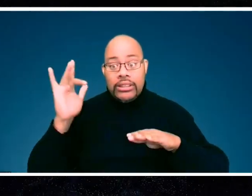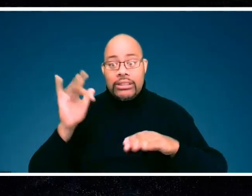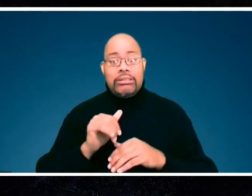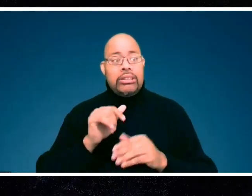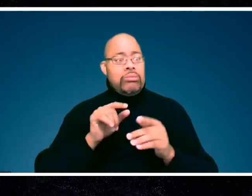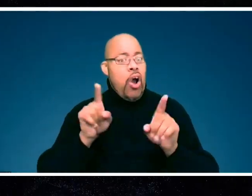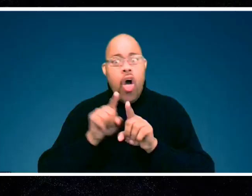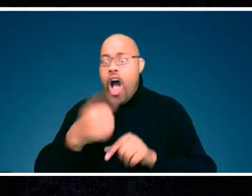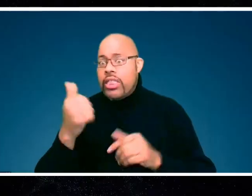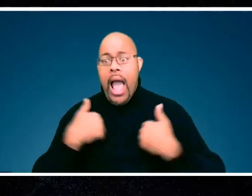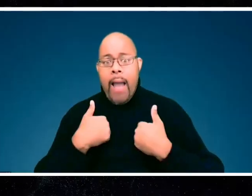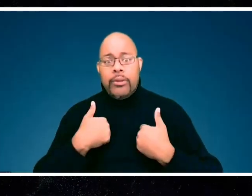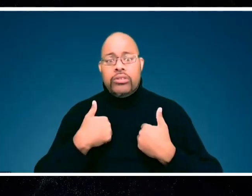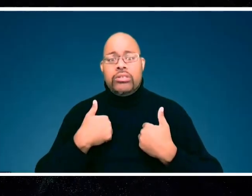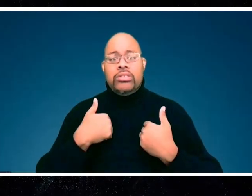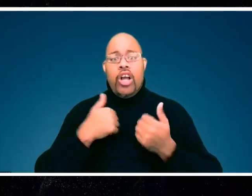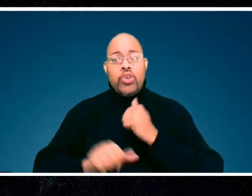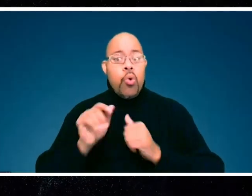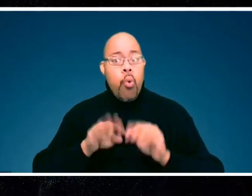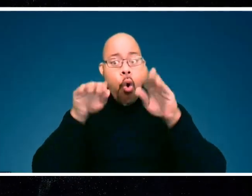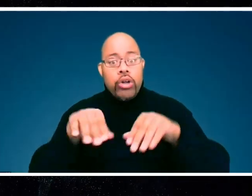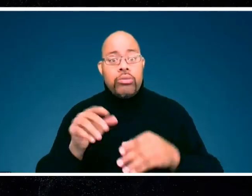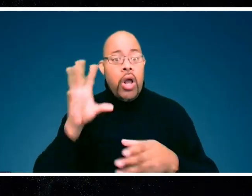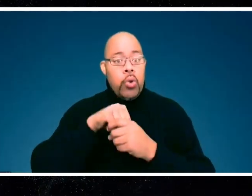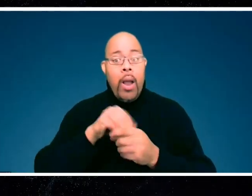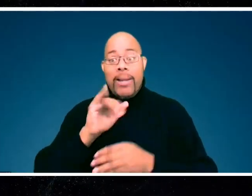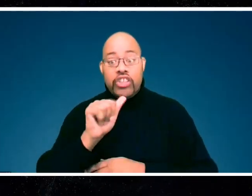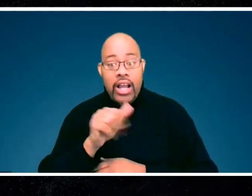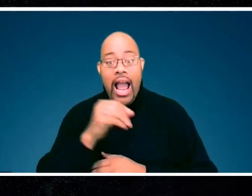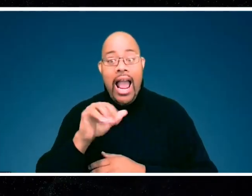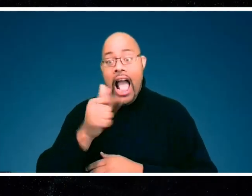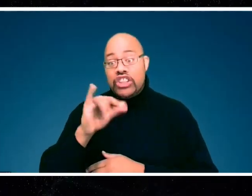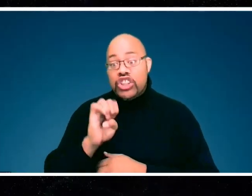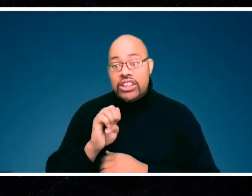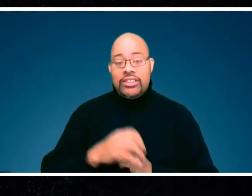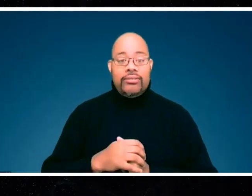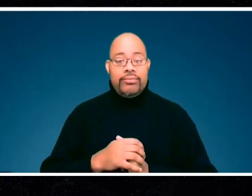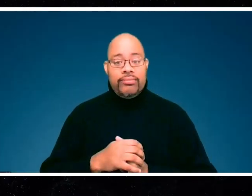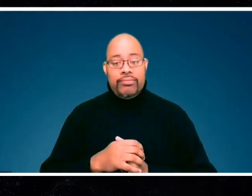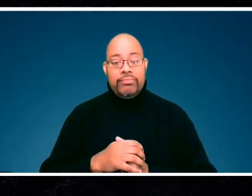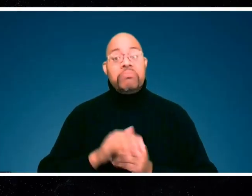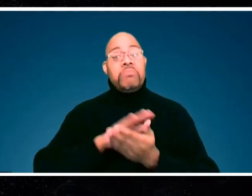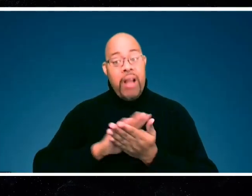other amazing life forms on the waves, including bacteria and even algae. Nice.